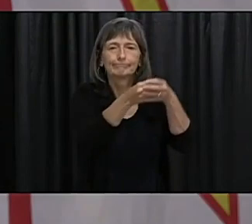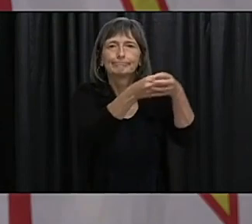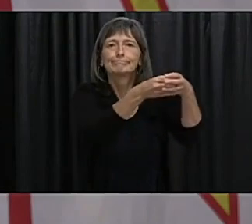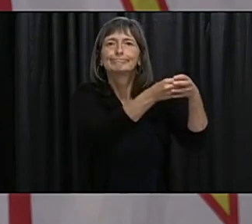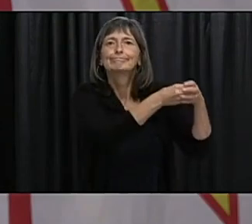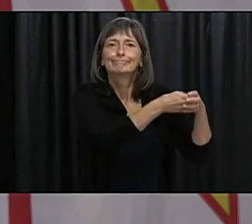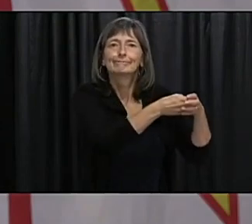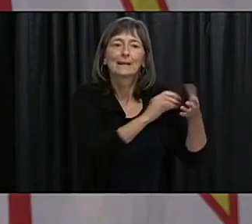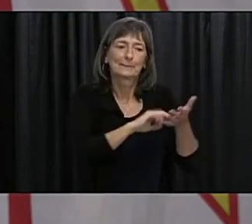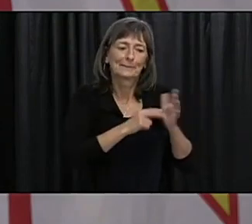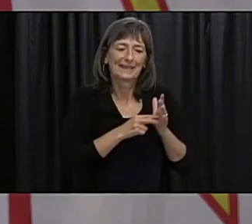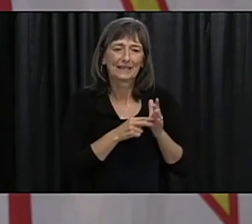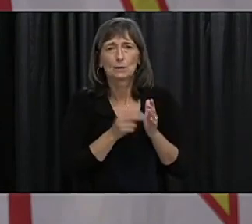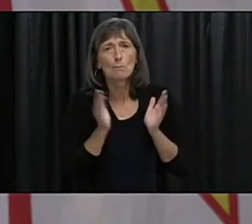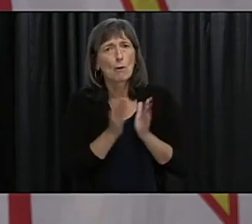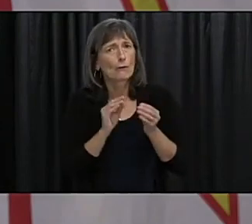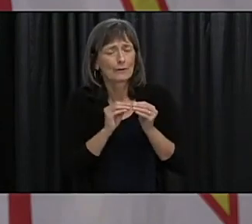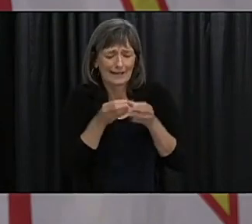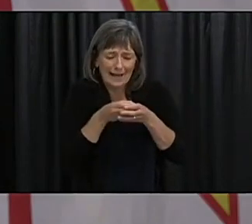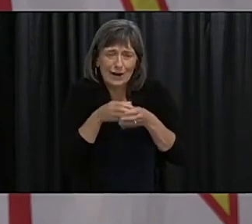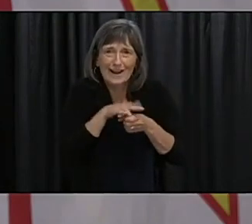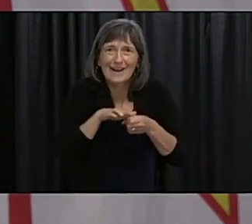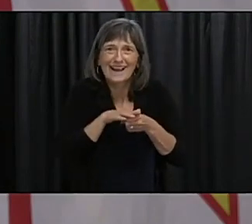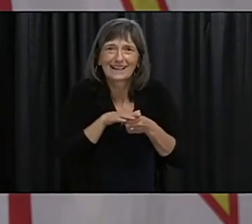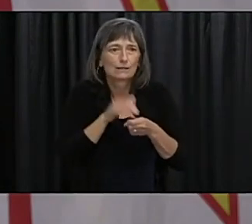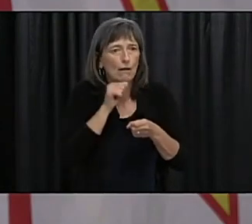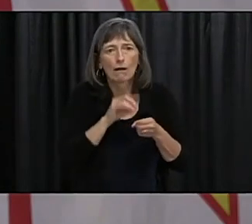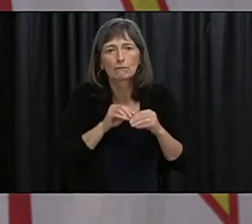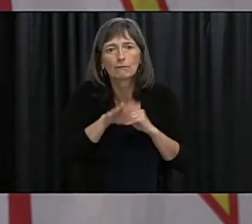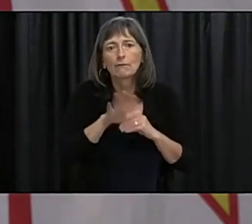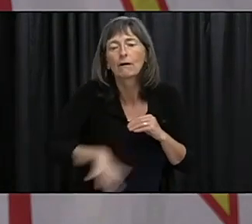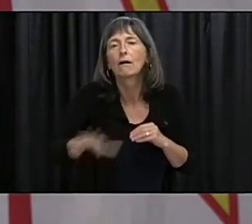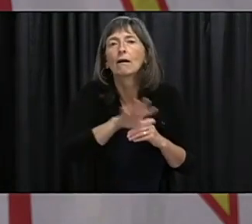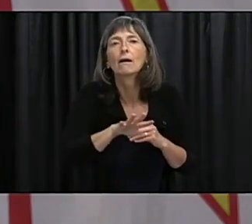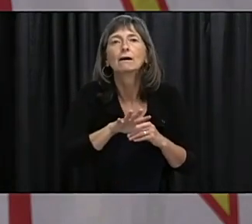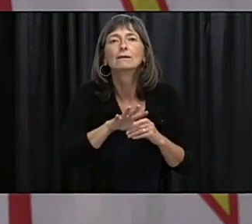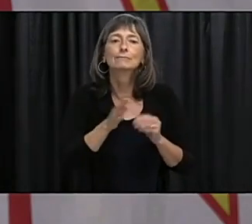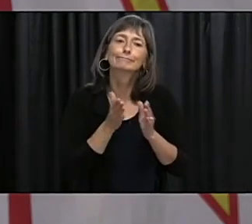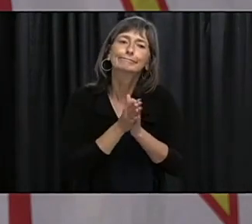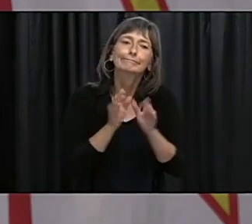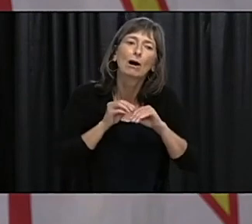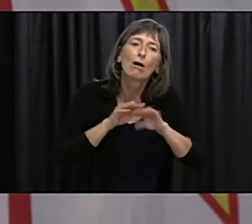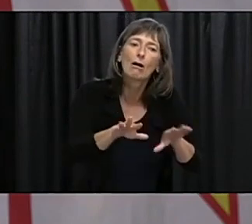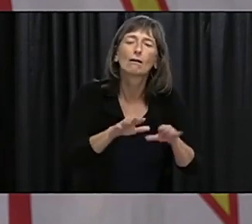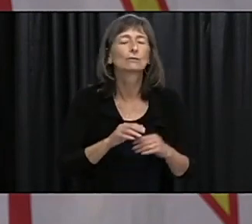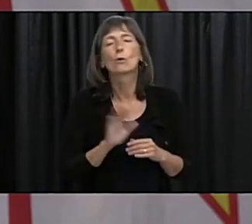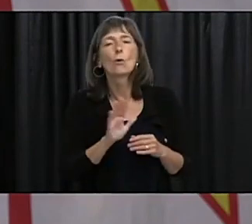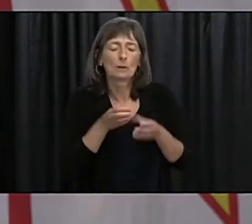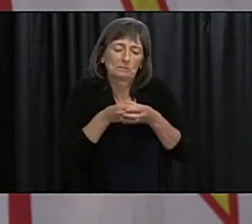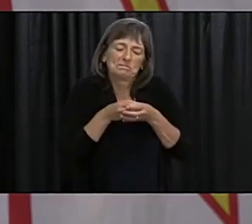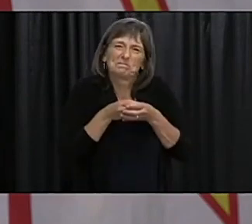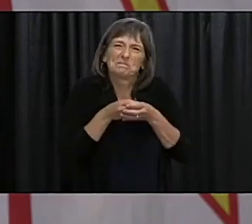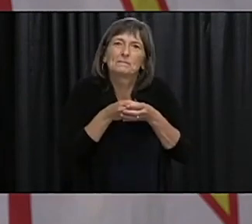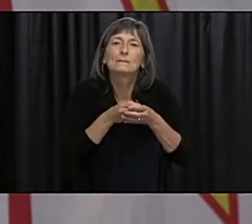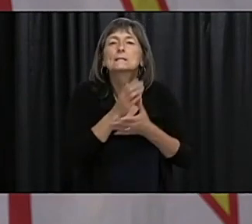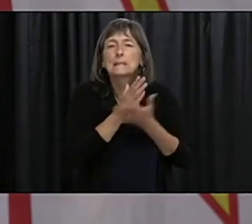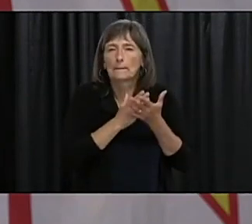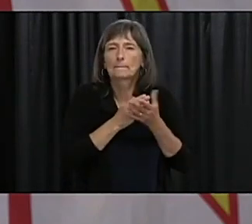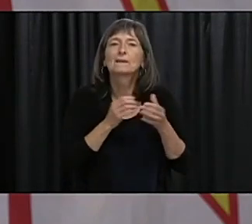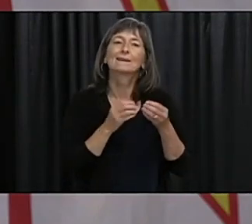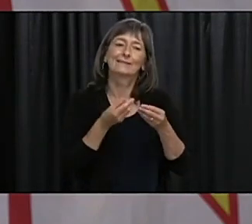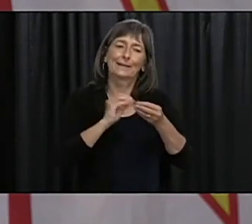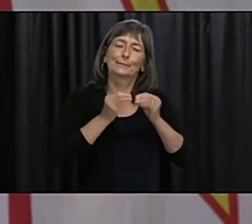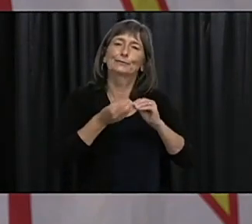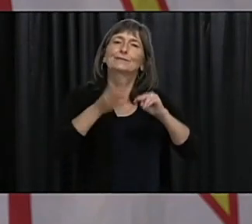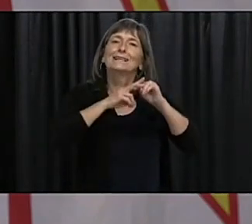their numbers so it's hard to just look at the numbers in and of themselves you have to look at the context of